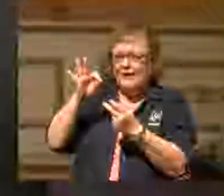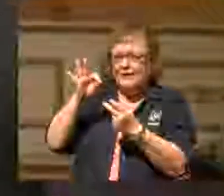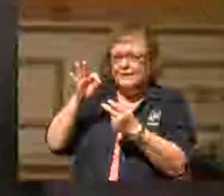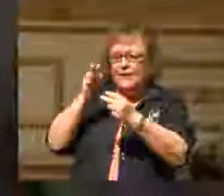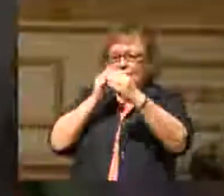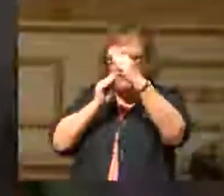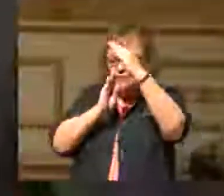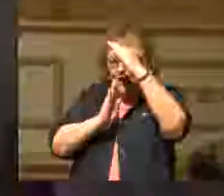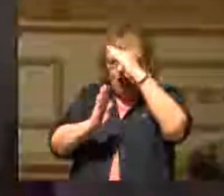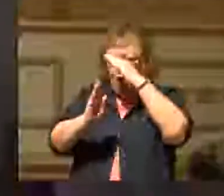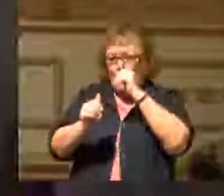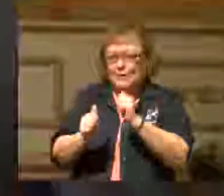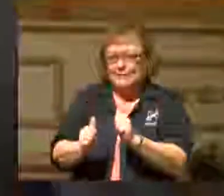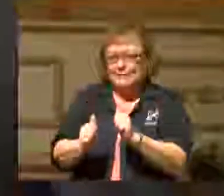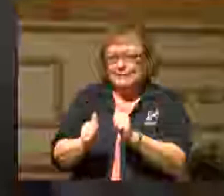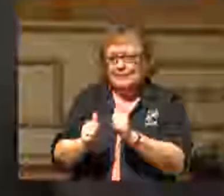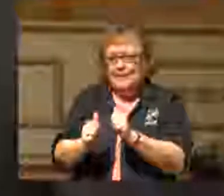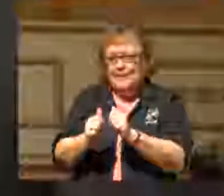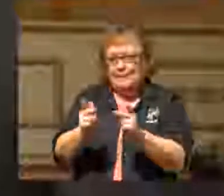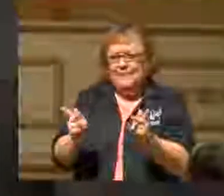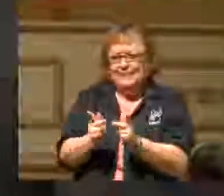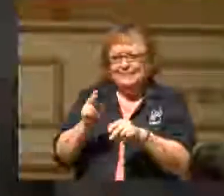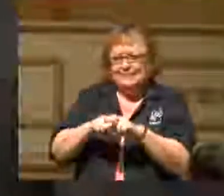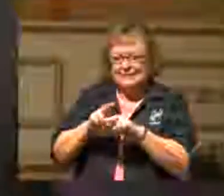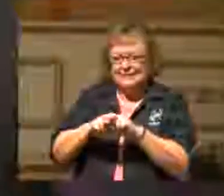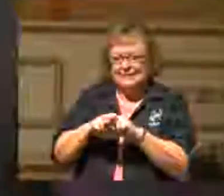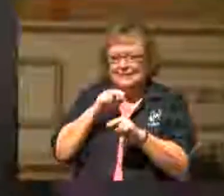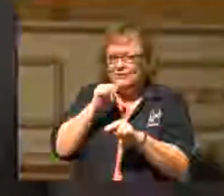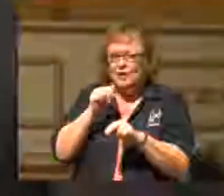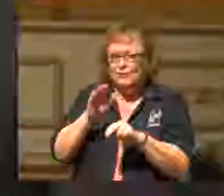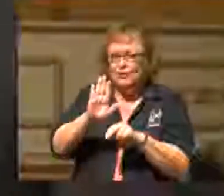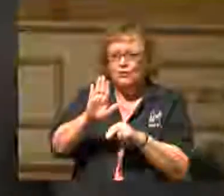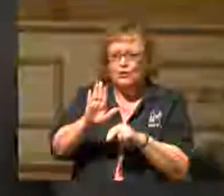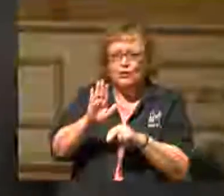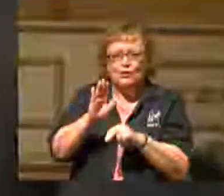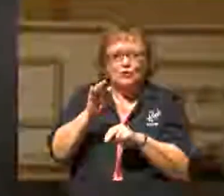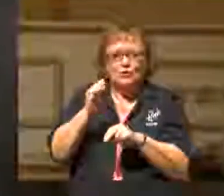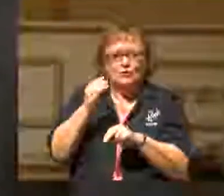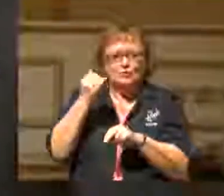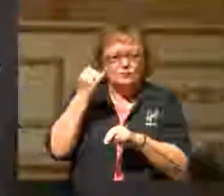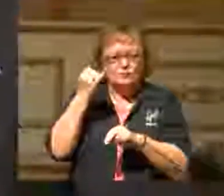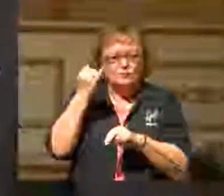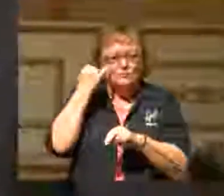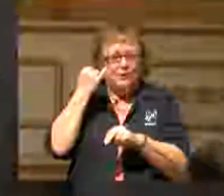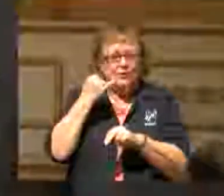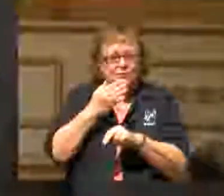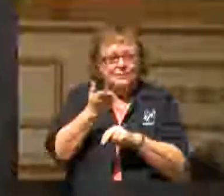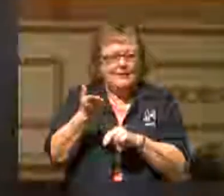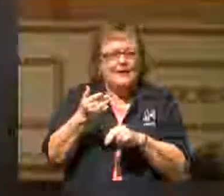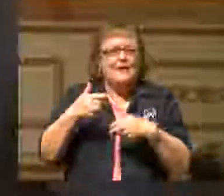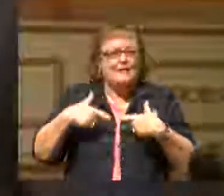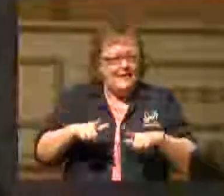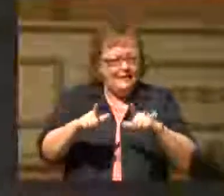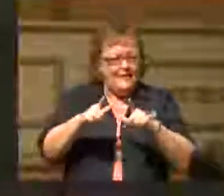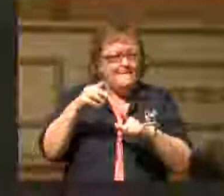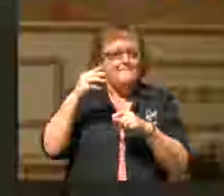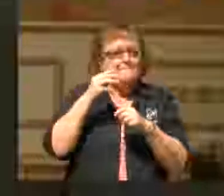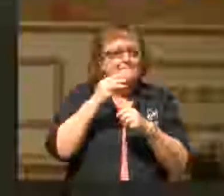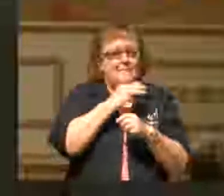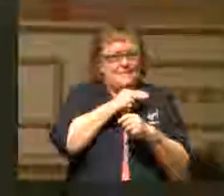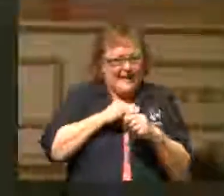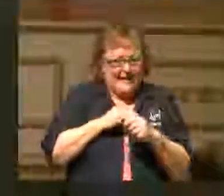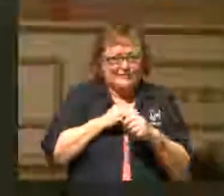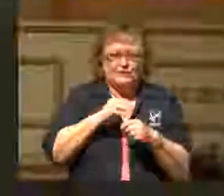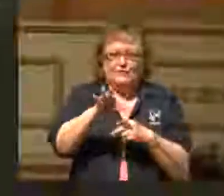to sit. And if that's not where you're supposed to be, let the master of the feast find you and bring you up to